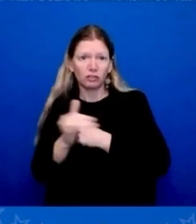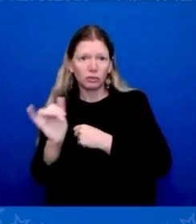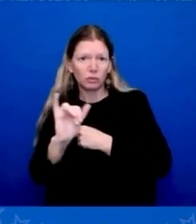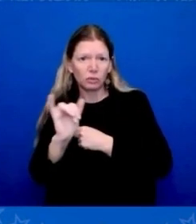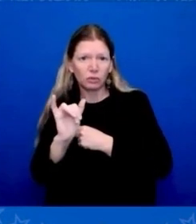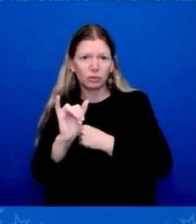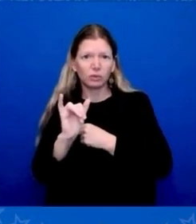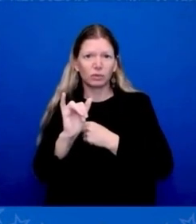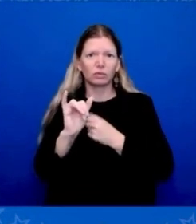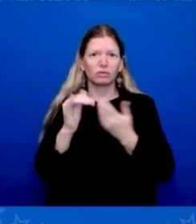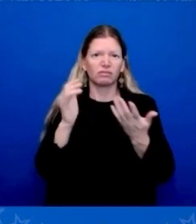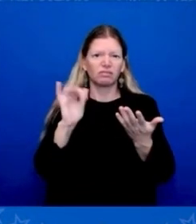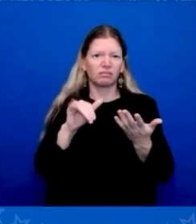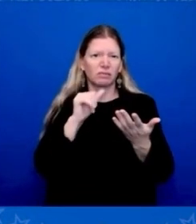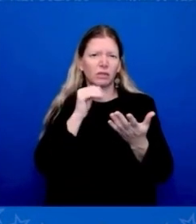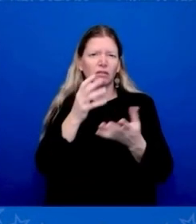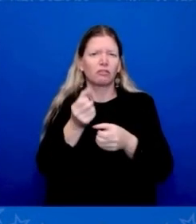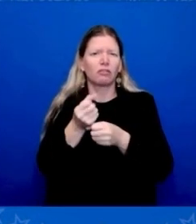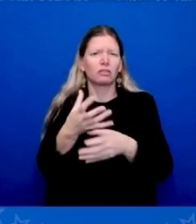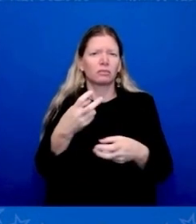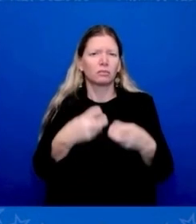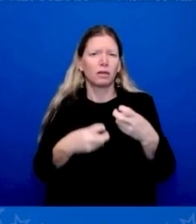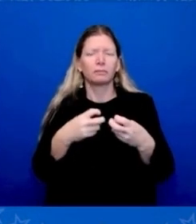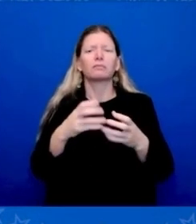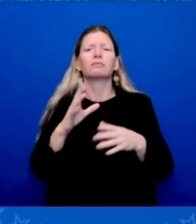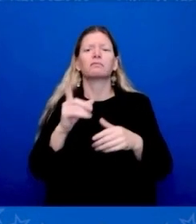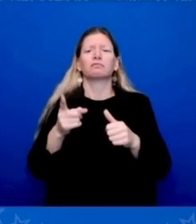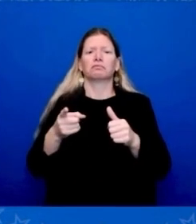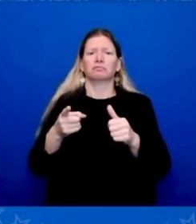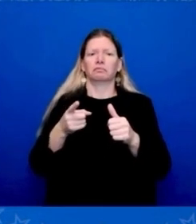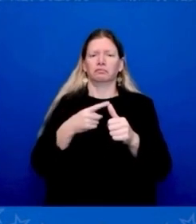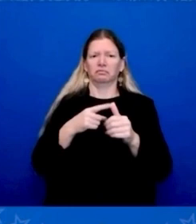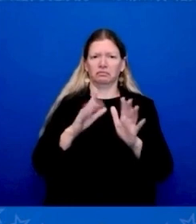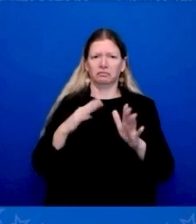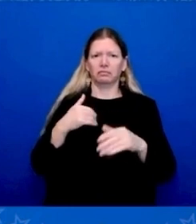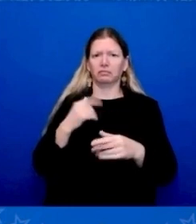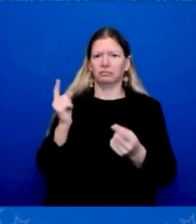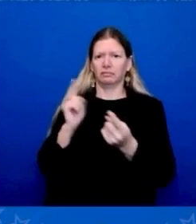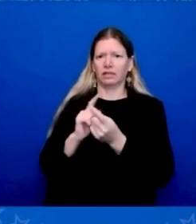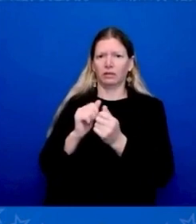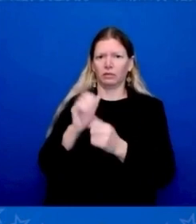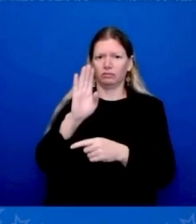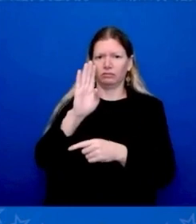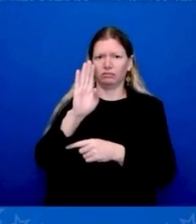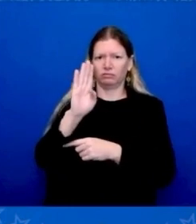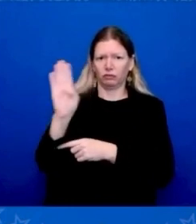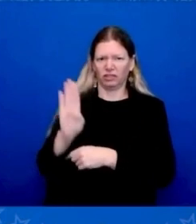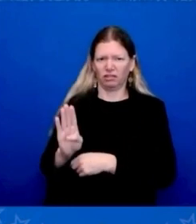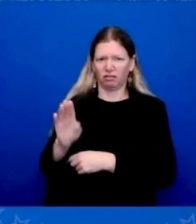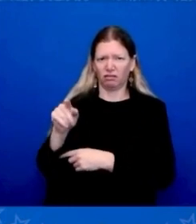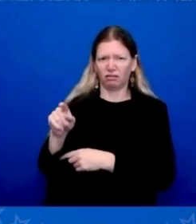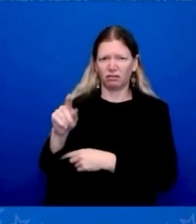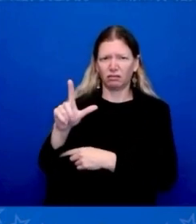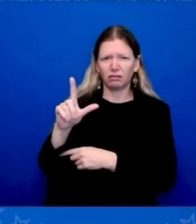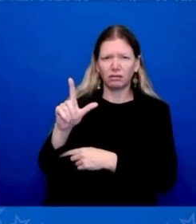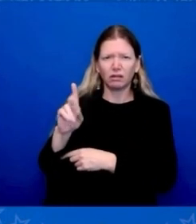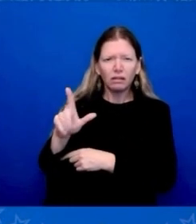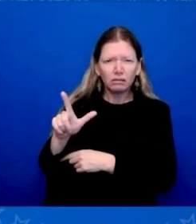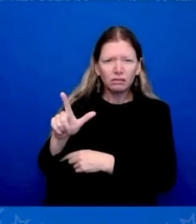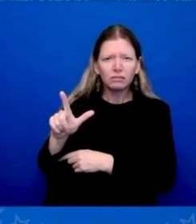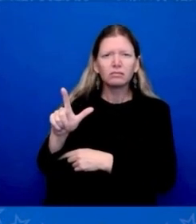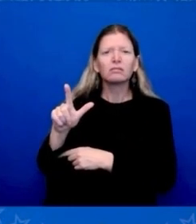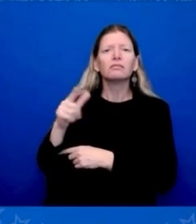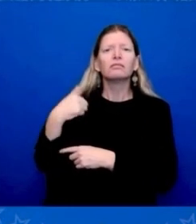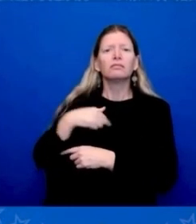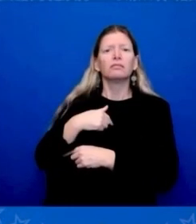Brazil. I started off way back in the 80s with a really fine Republican